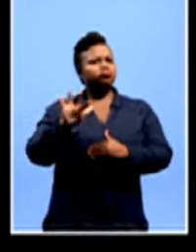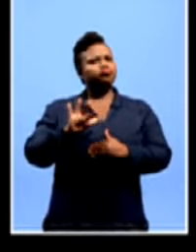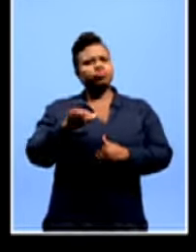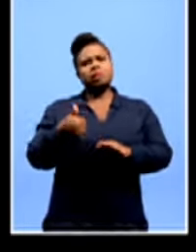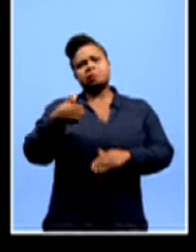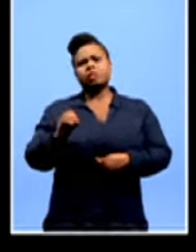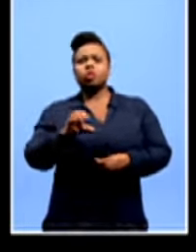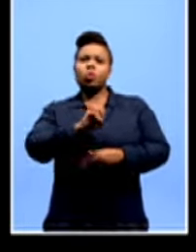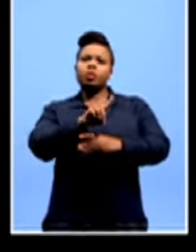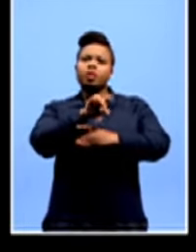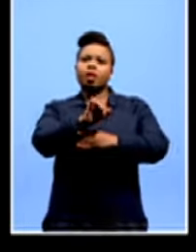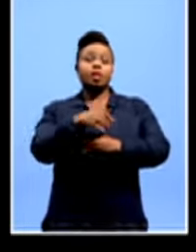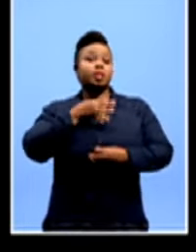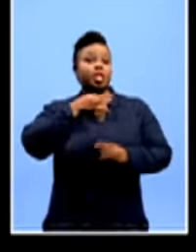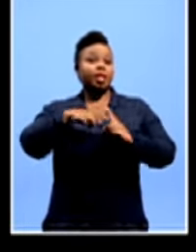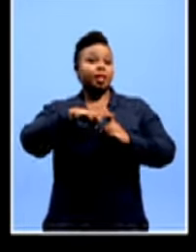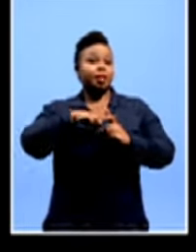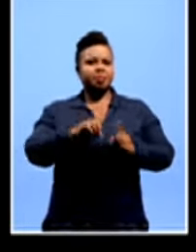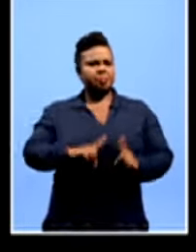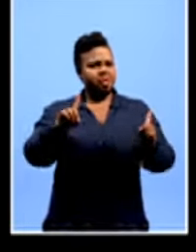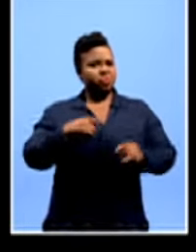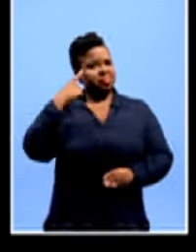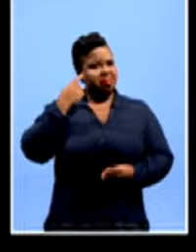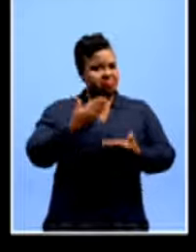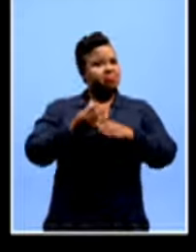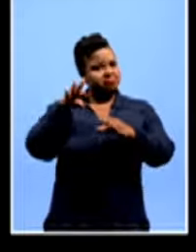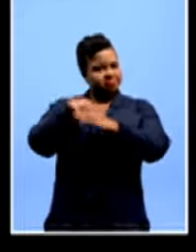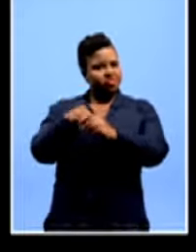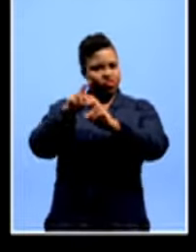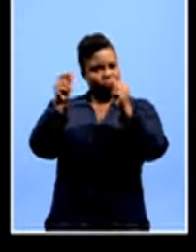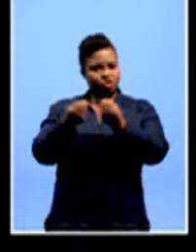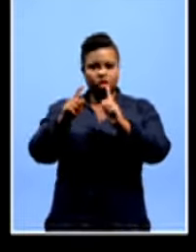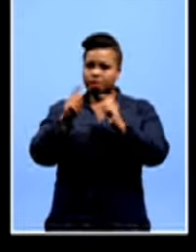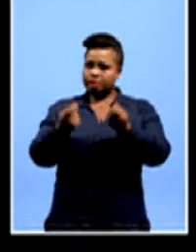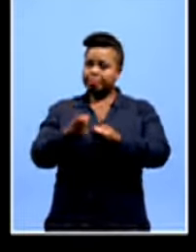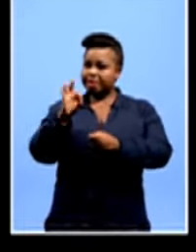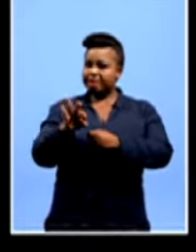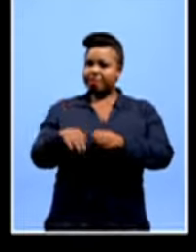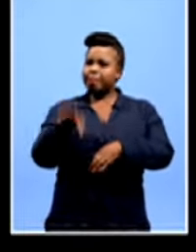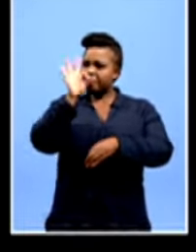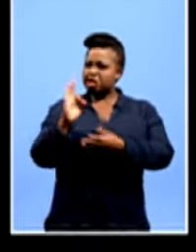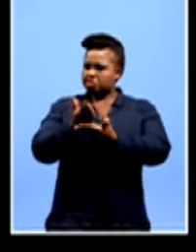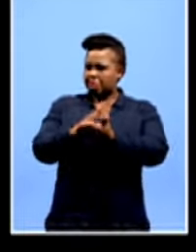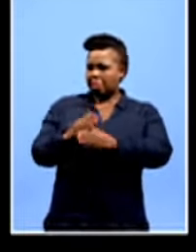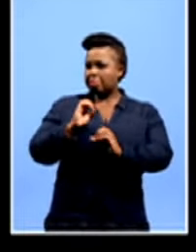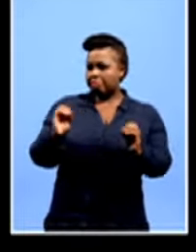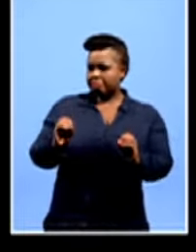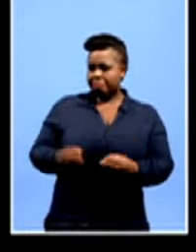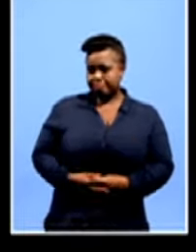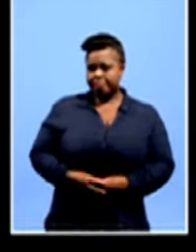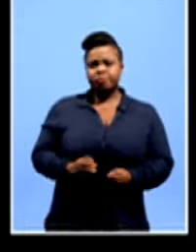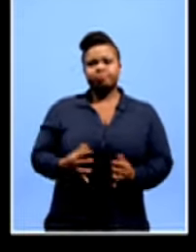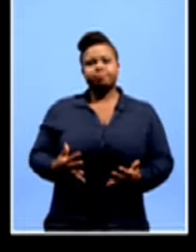in ODI cricket in England. But would he have even made the national team had it not been for quotas?